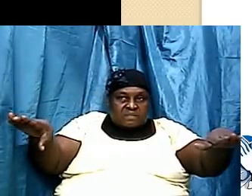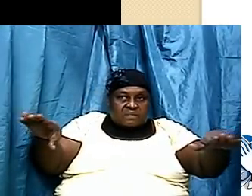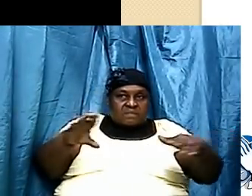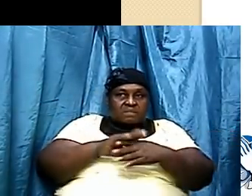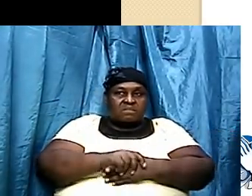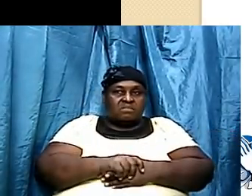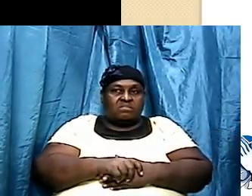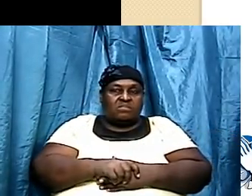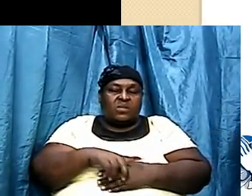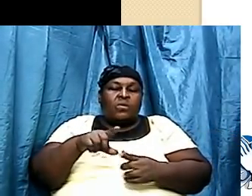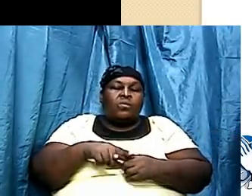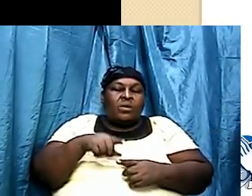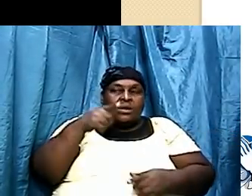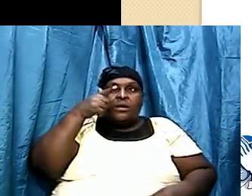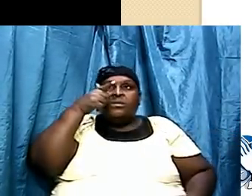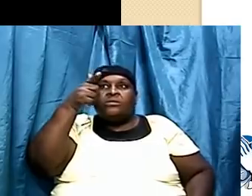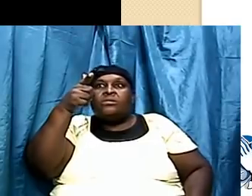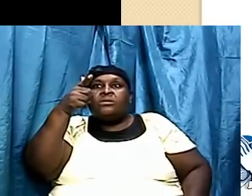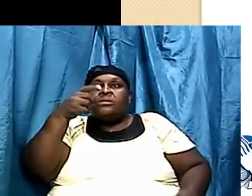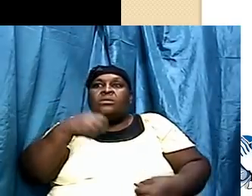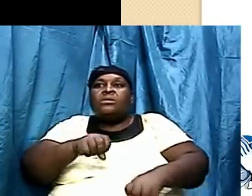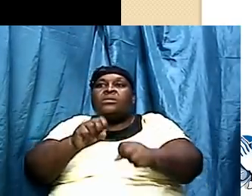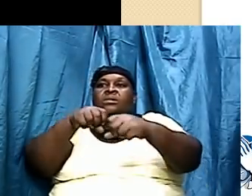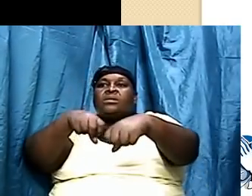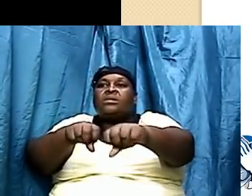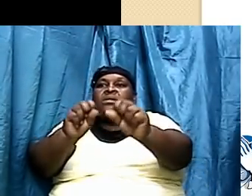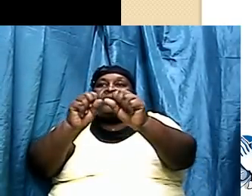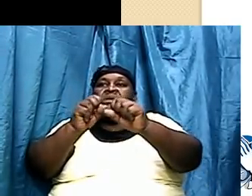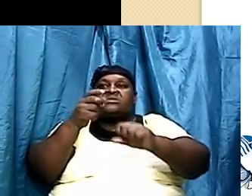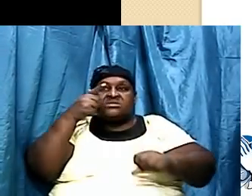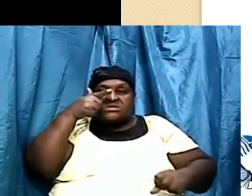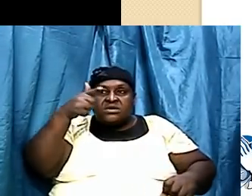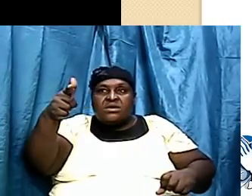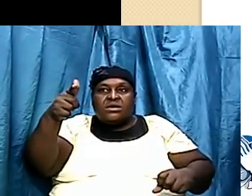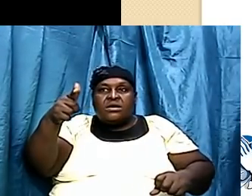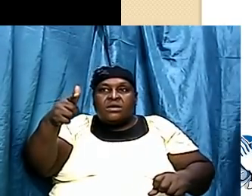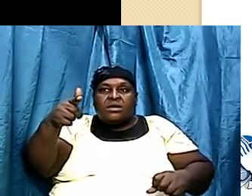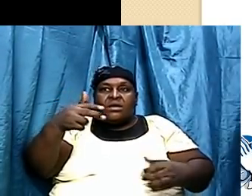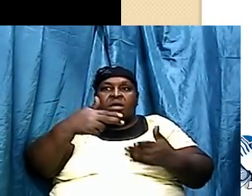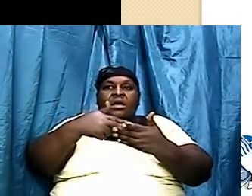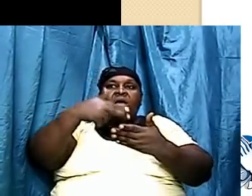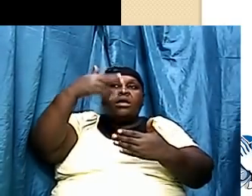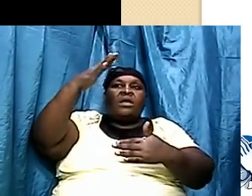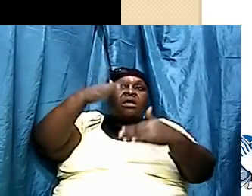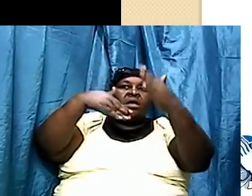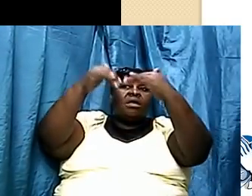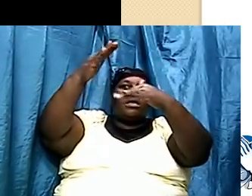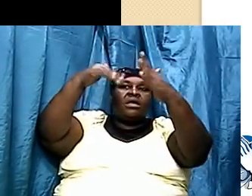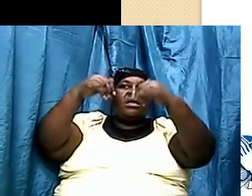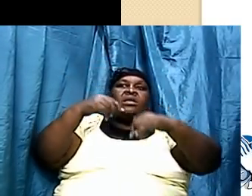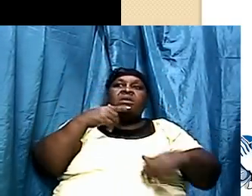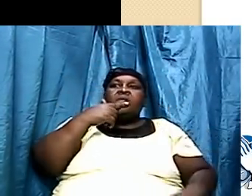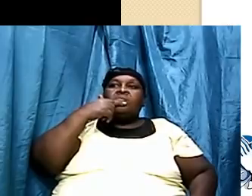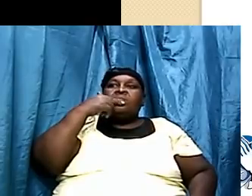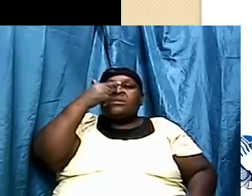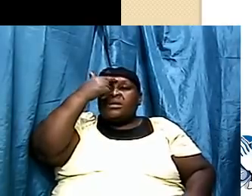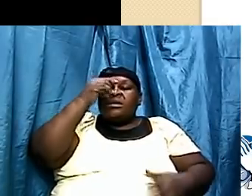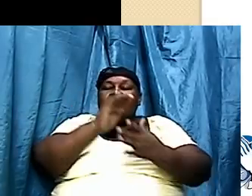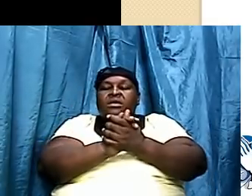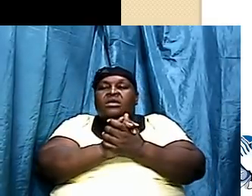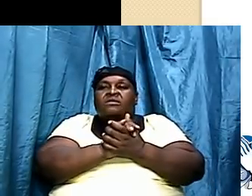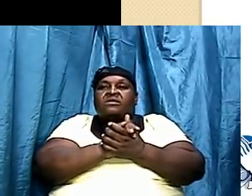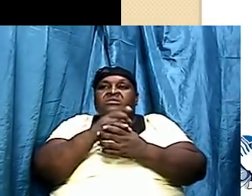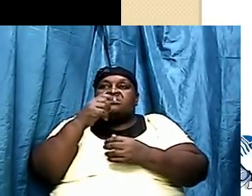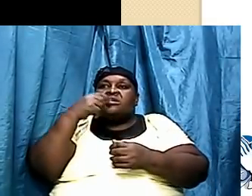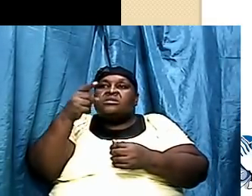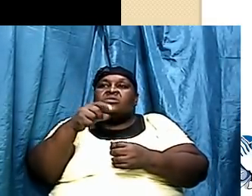out on the sea, and they saw the horizon, they believed that if they sail out too far, they were going reach a point where they were going to drop off the